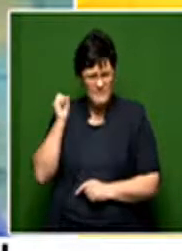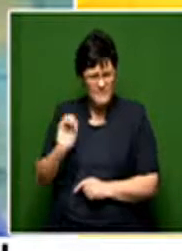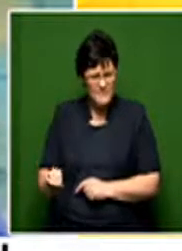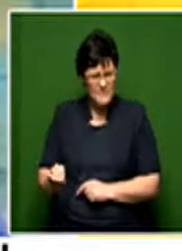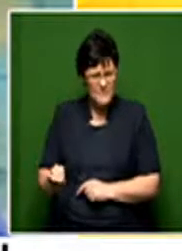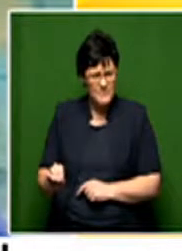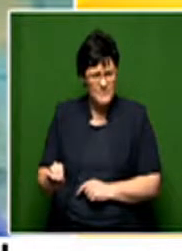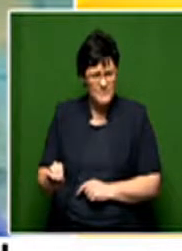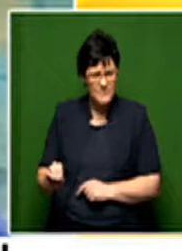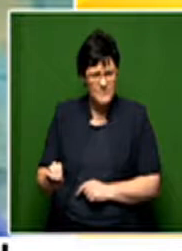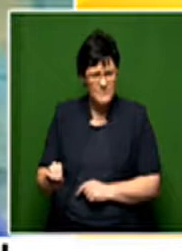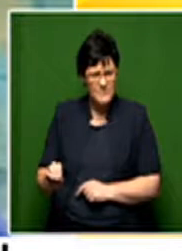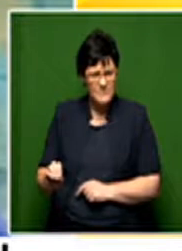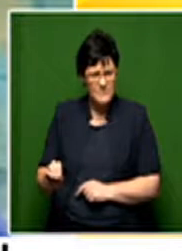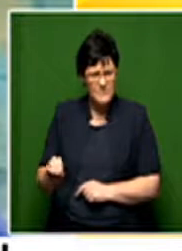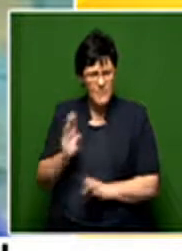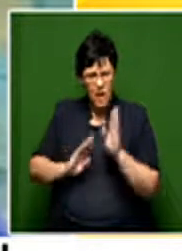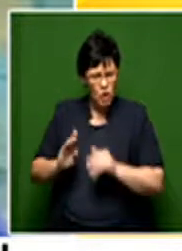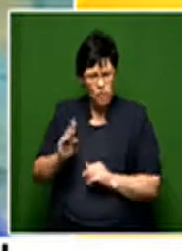to find your biological brother?